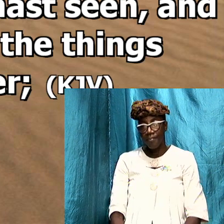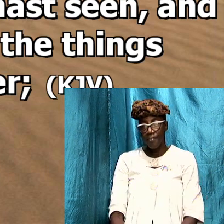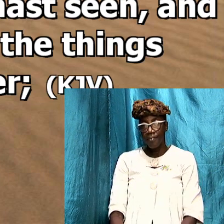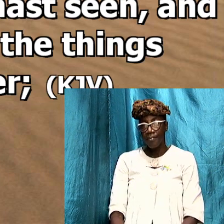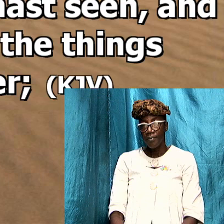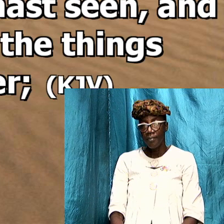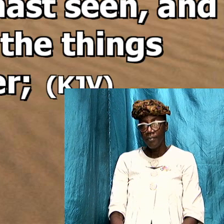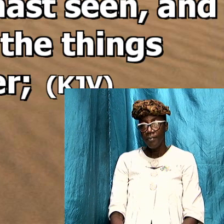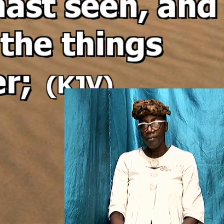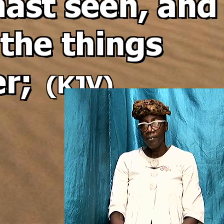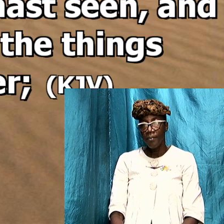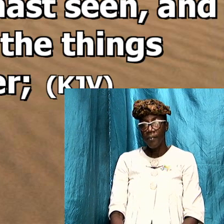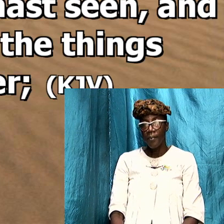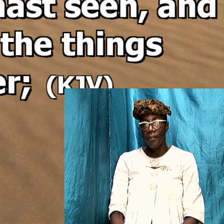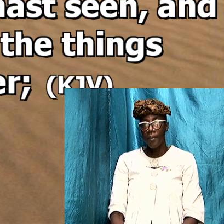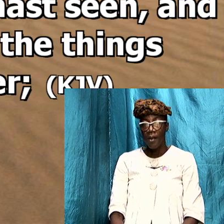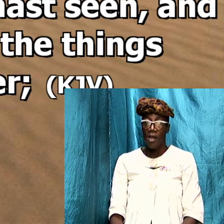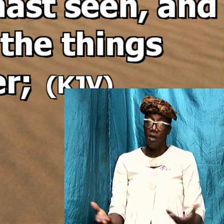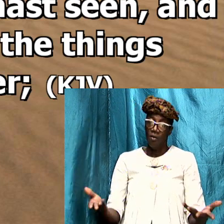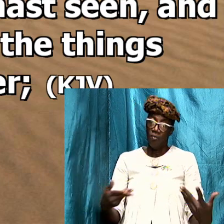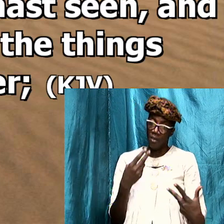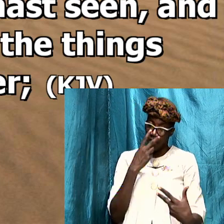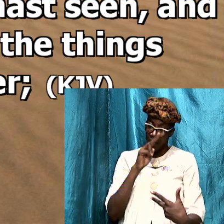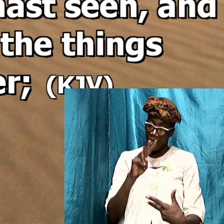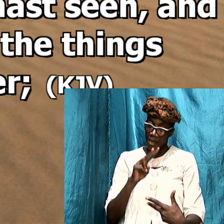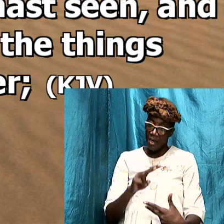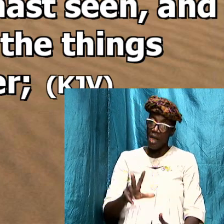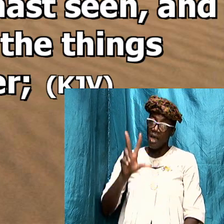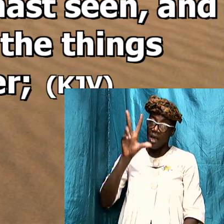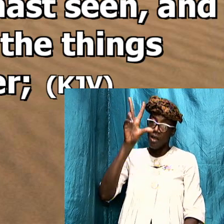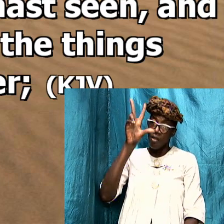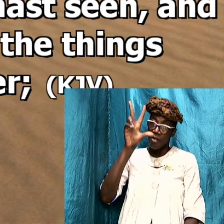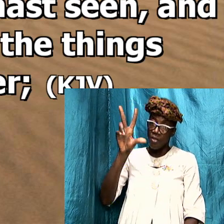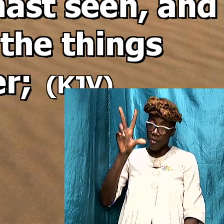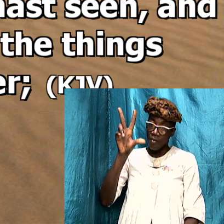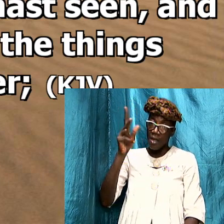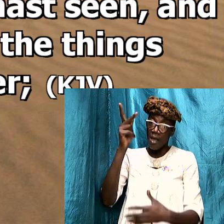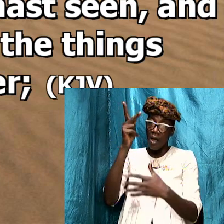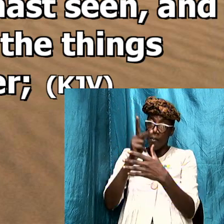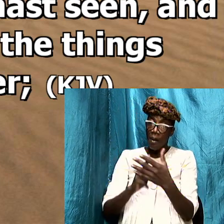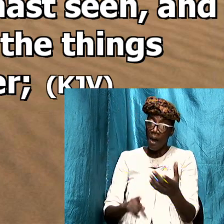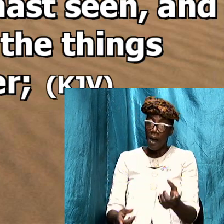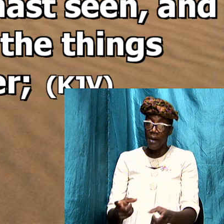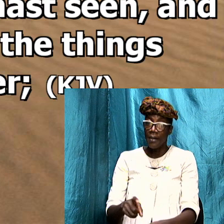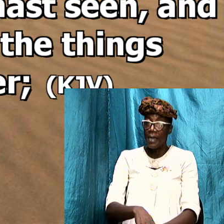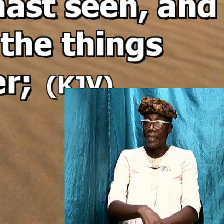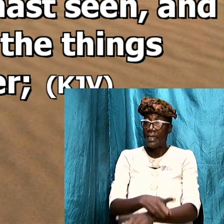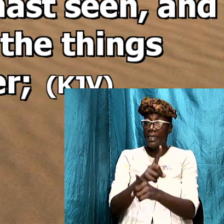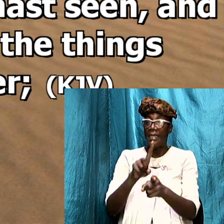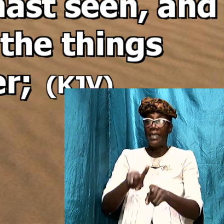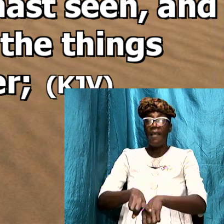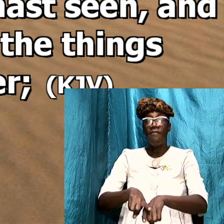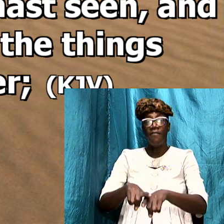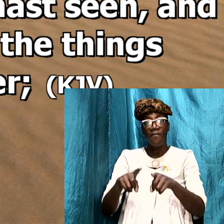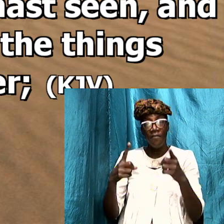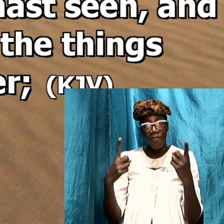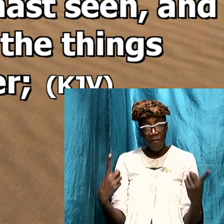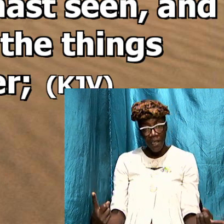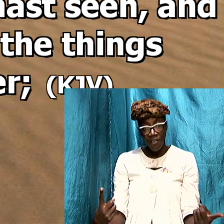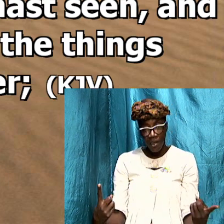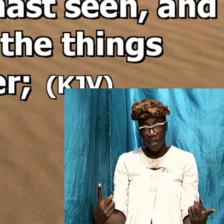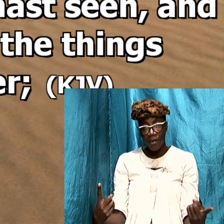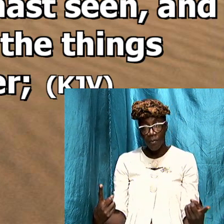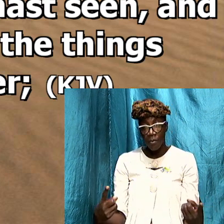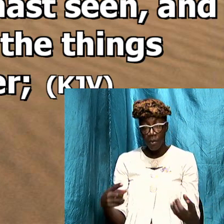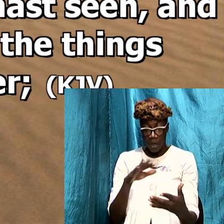so that we are seeing here a three part division as we study the books